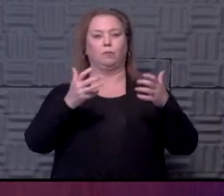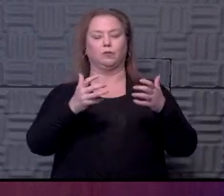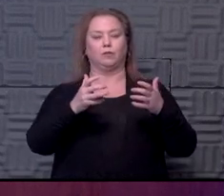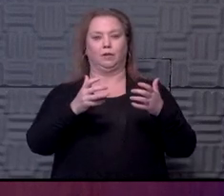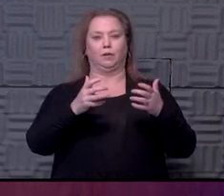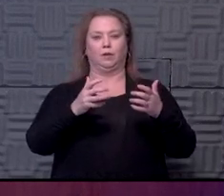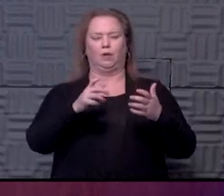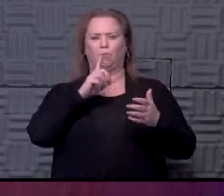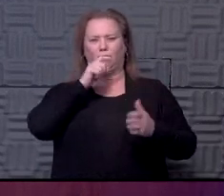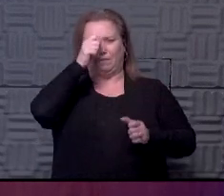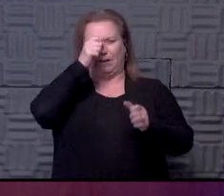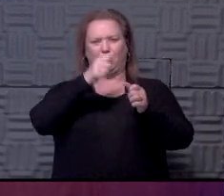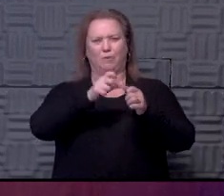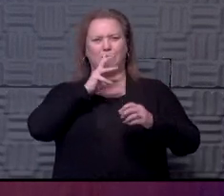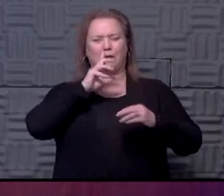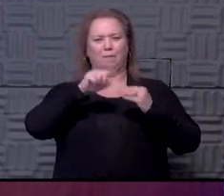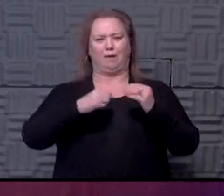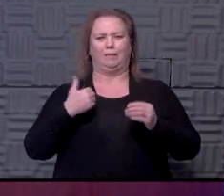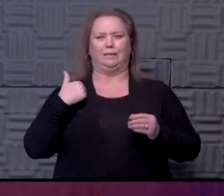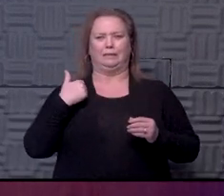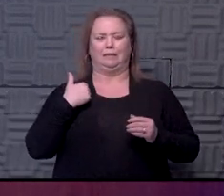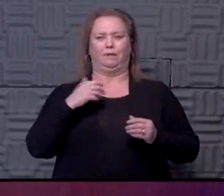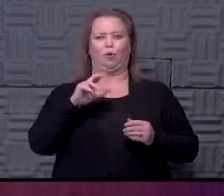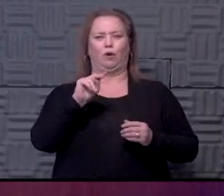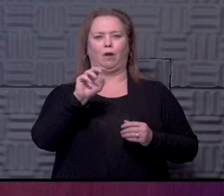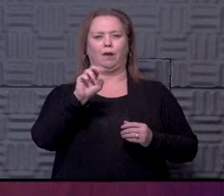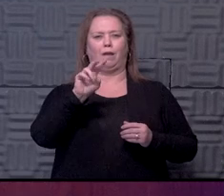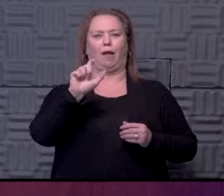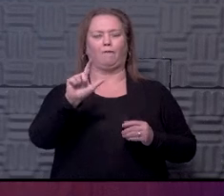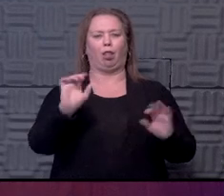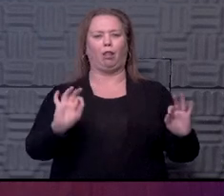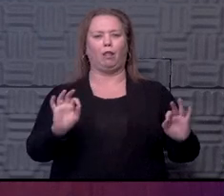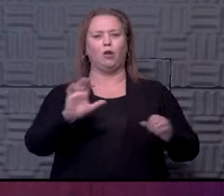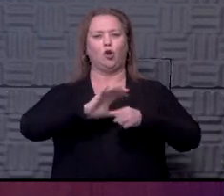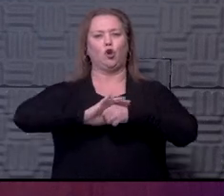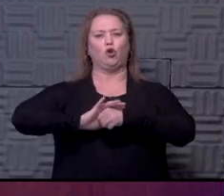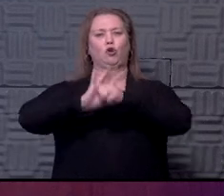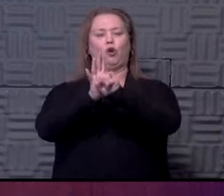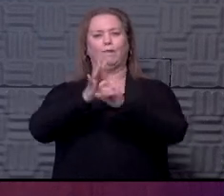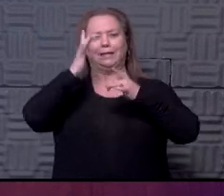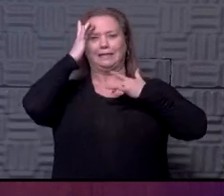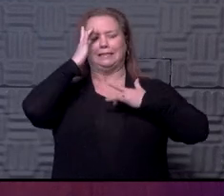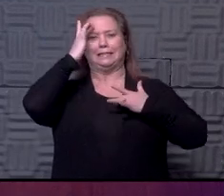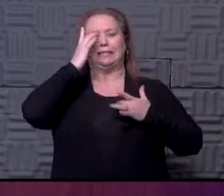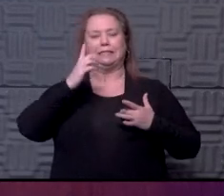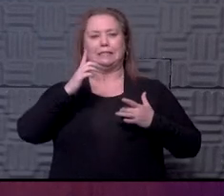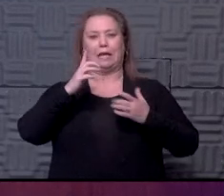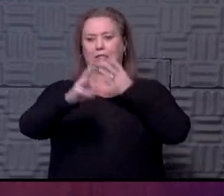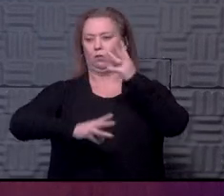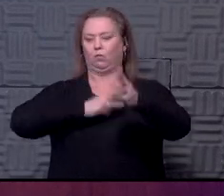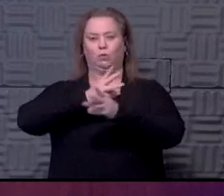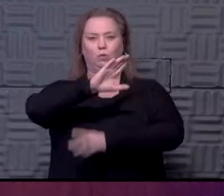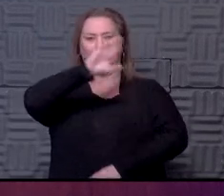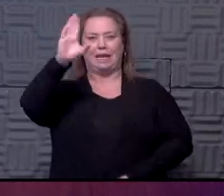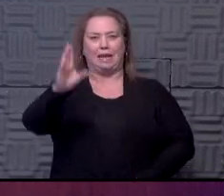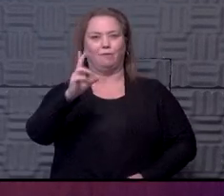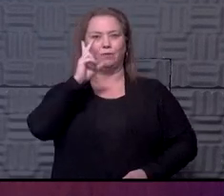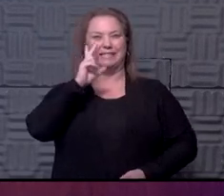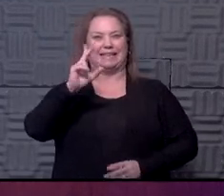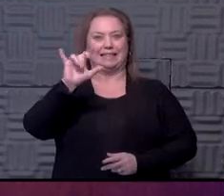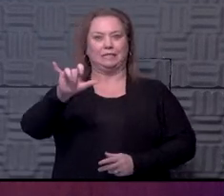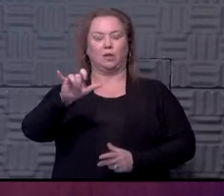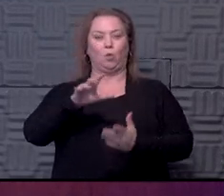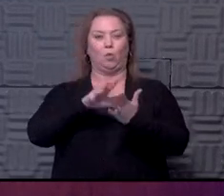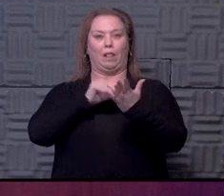novel. I mean, remember, we talked about this early on for a novel coronavirus, a disease that we as a world had never seen before. We